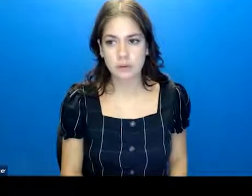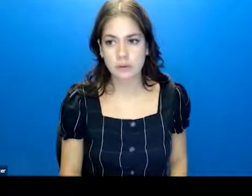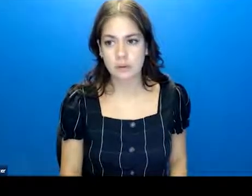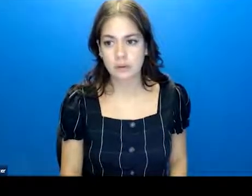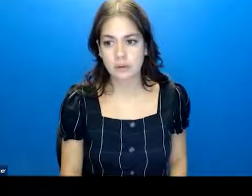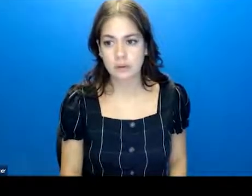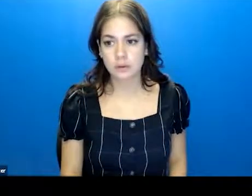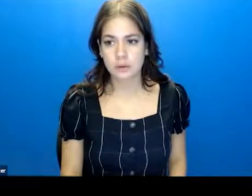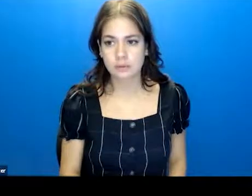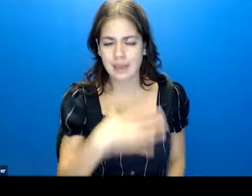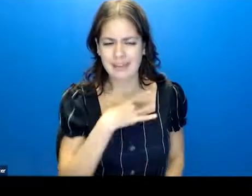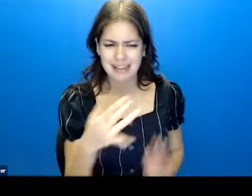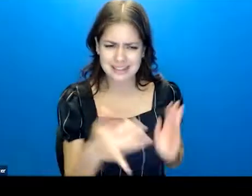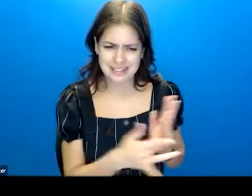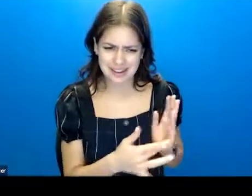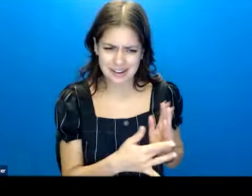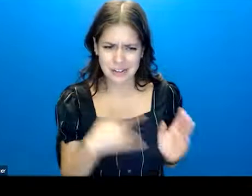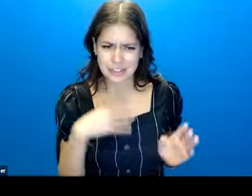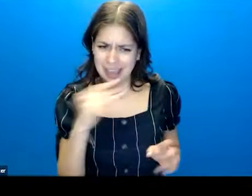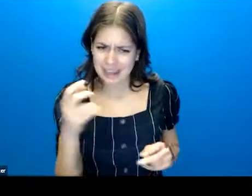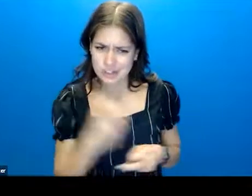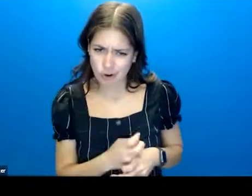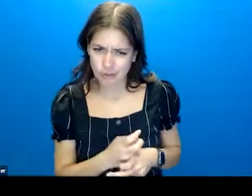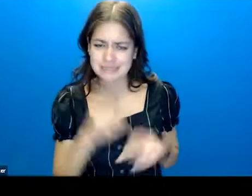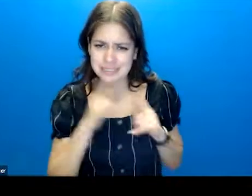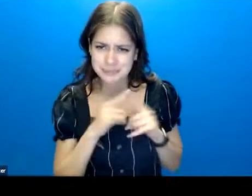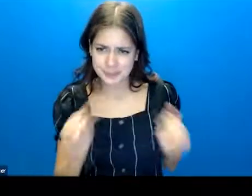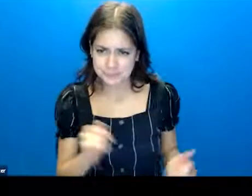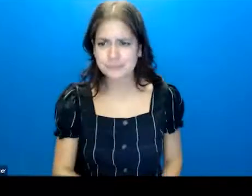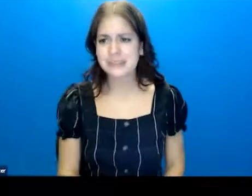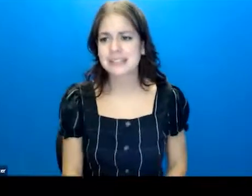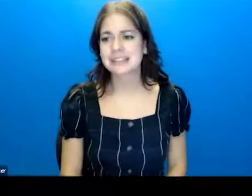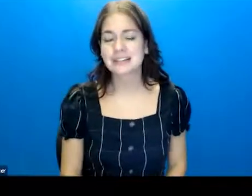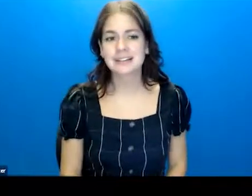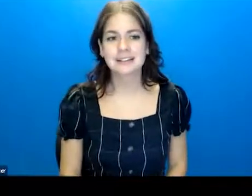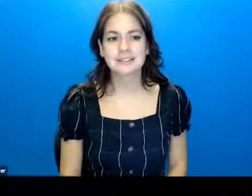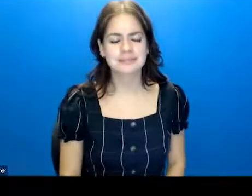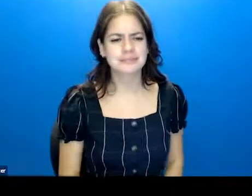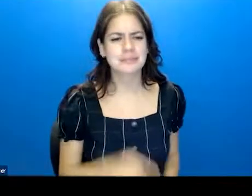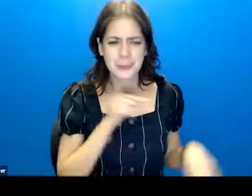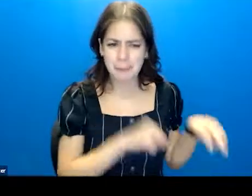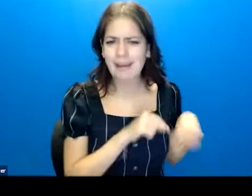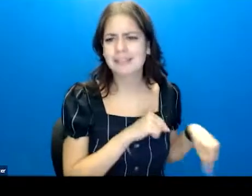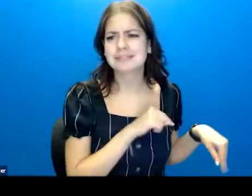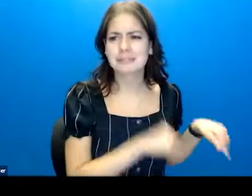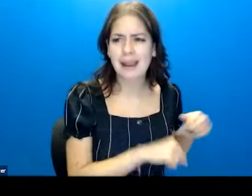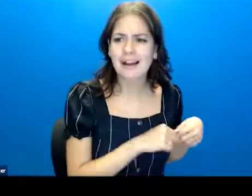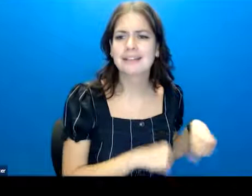I like technology and it's hard. Okay. Go back. Go back.